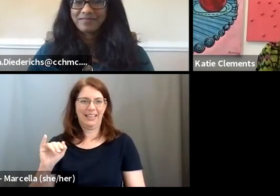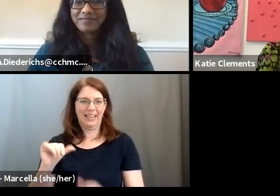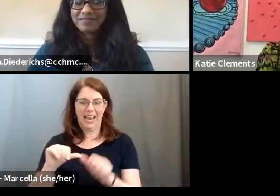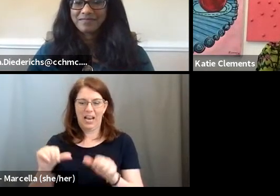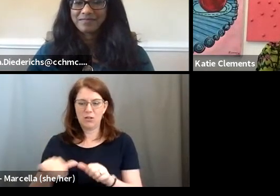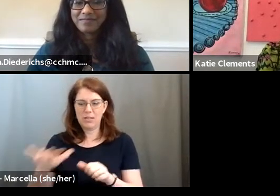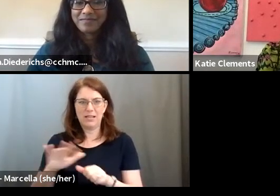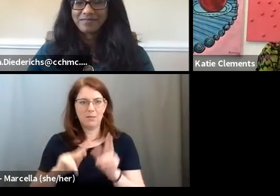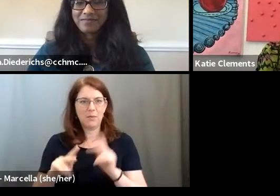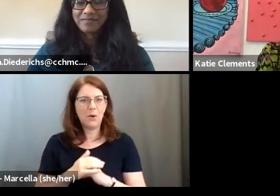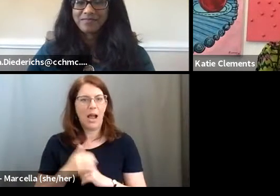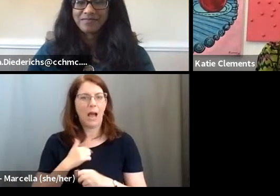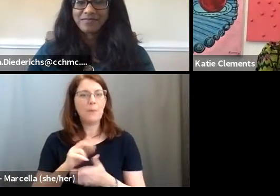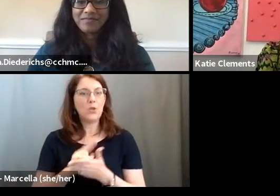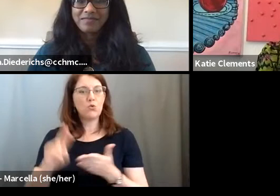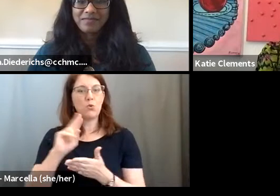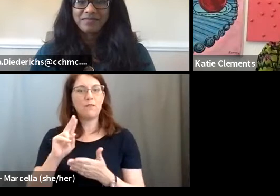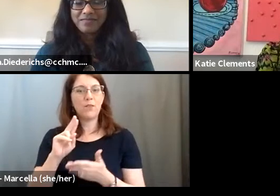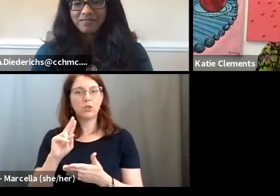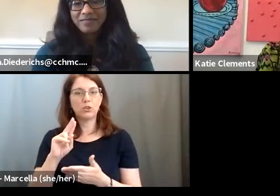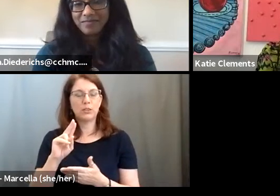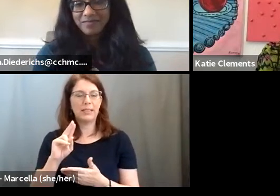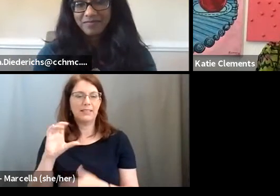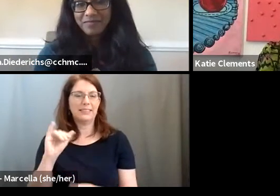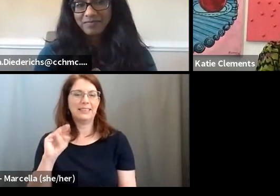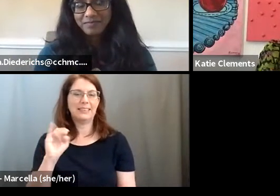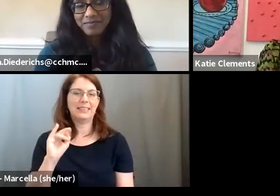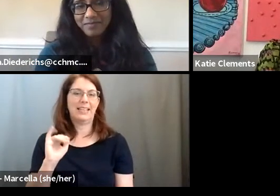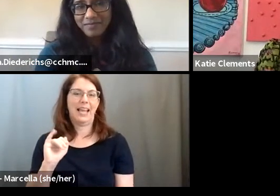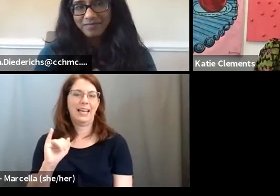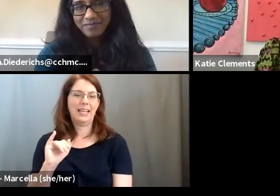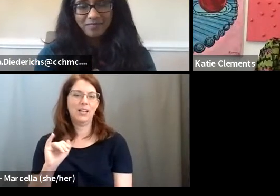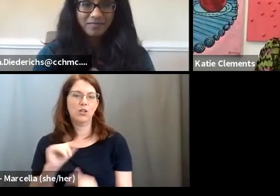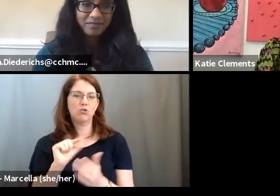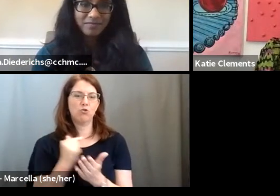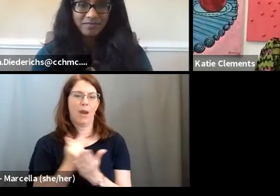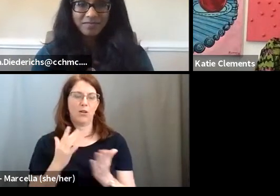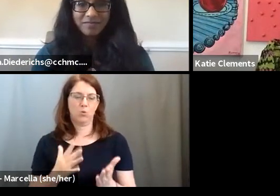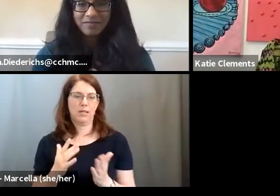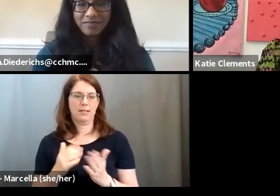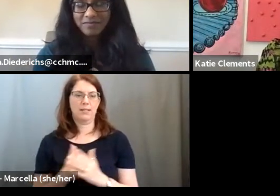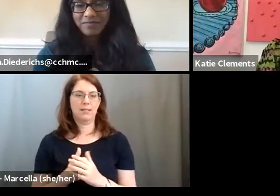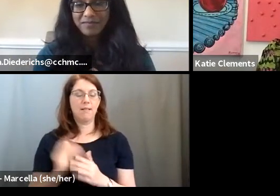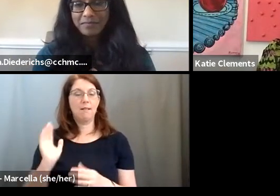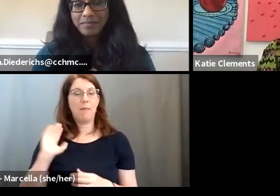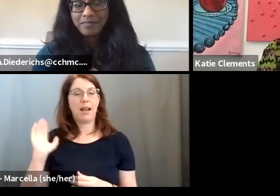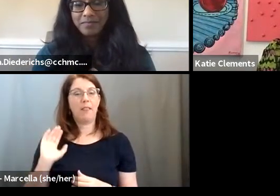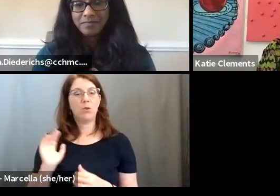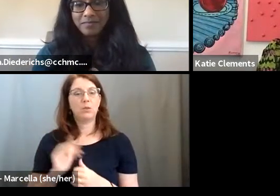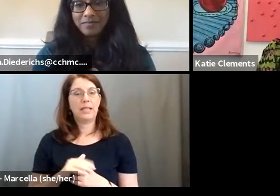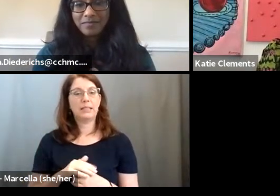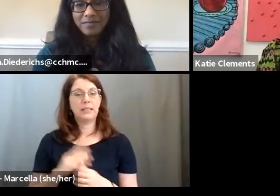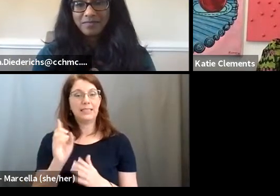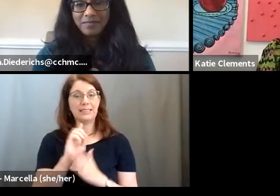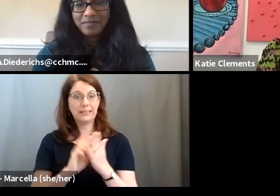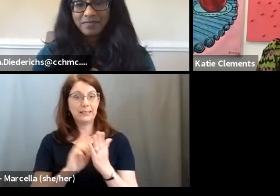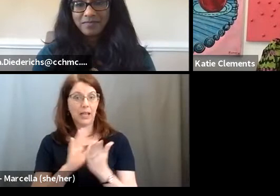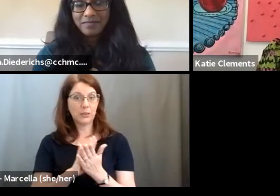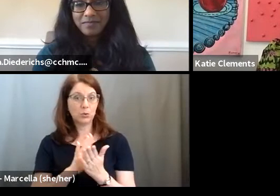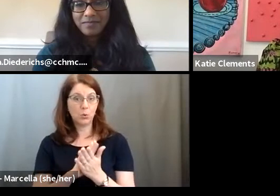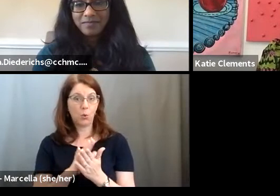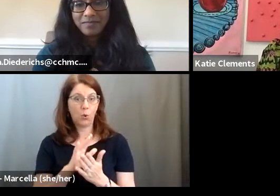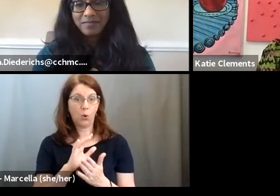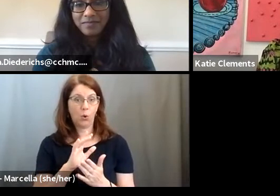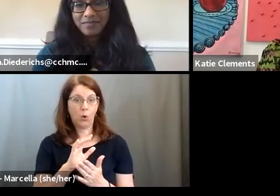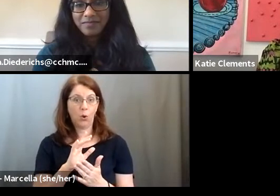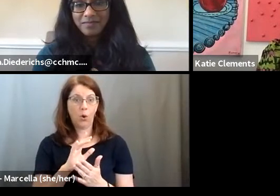I'm a University of Cincinnati graduate. Back in those days, the design school was,